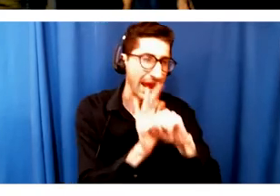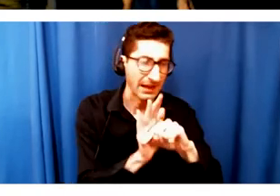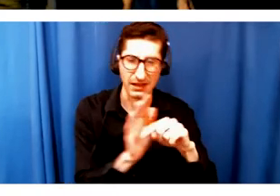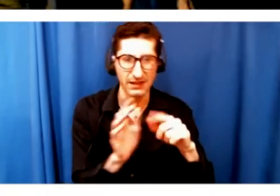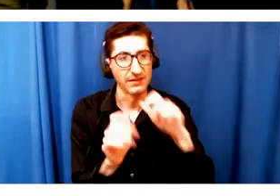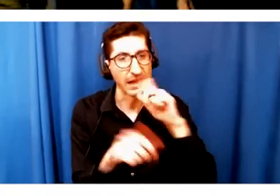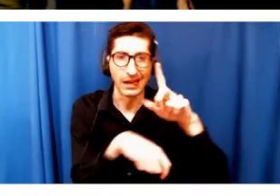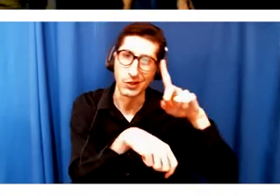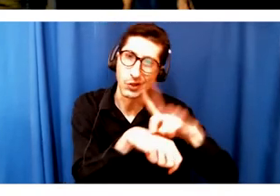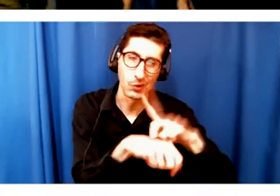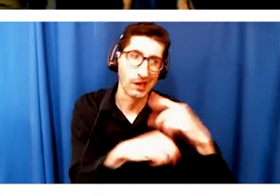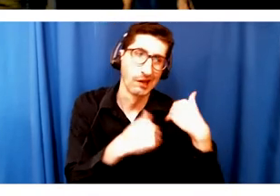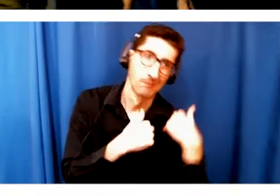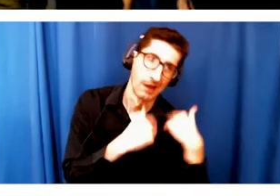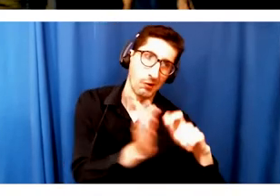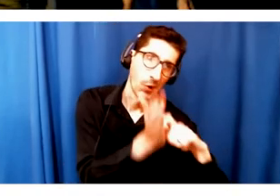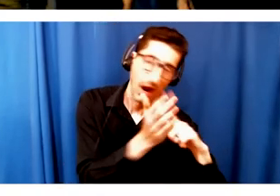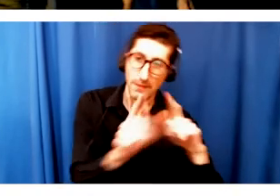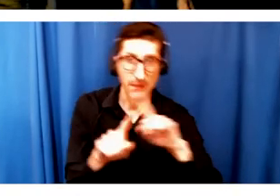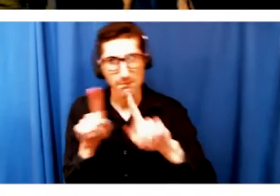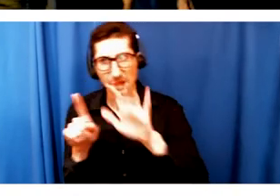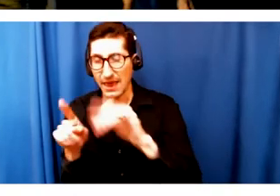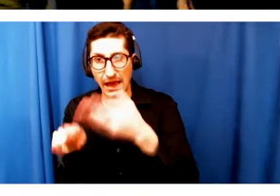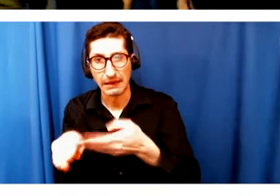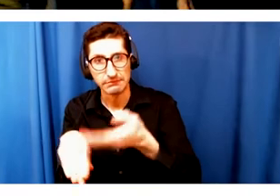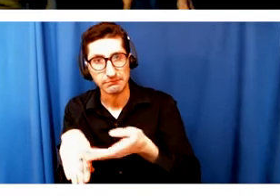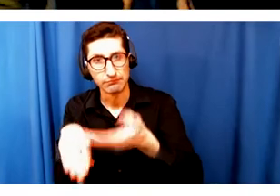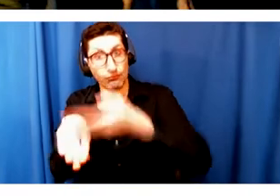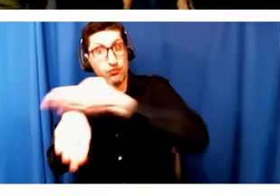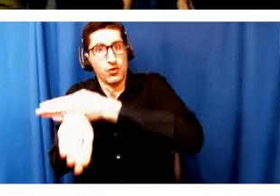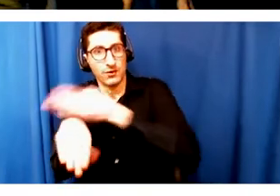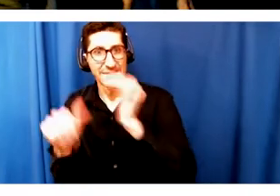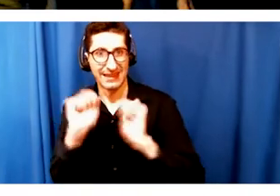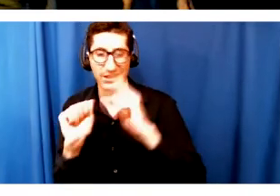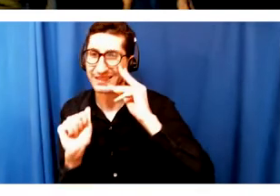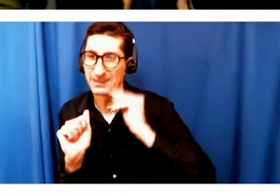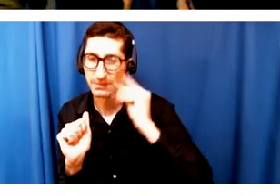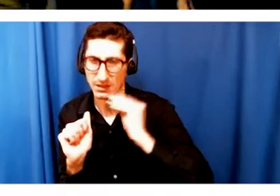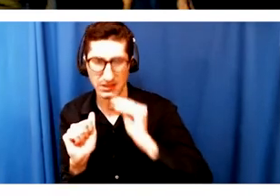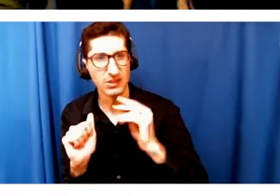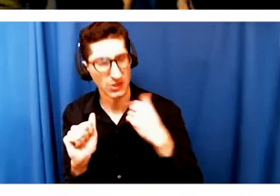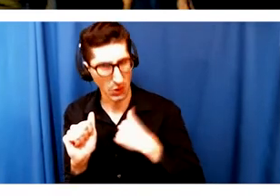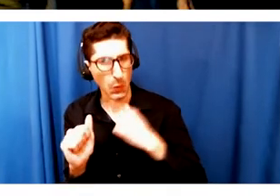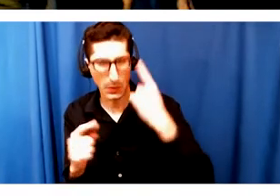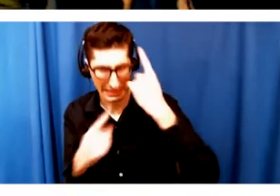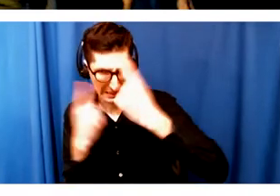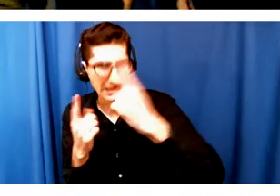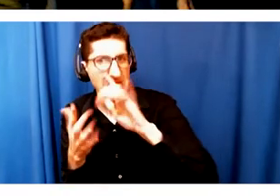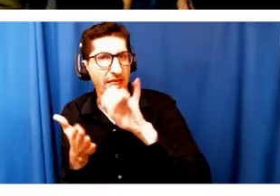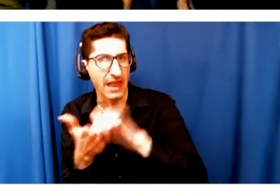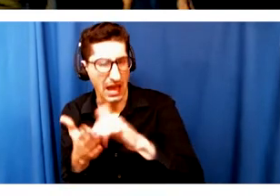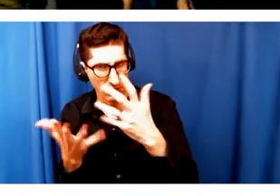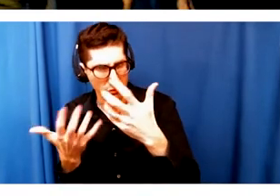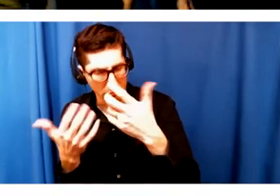of an experience. So I think it's important to think about things that way. And we continue to really try to dive deep on that. But for us,